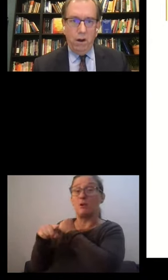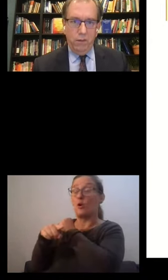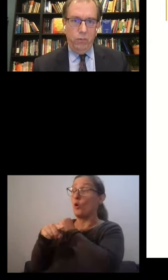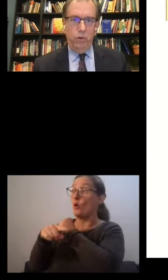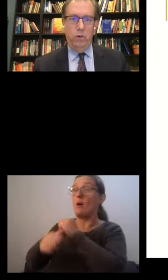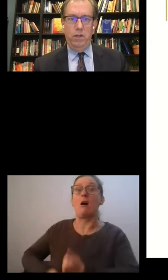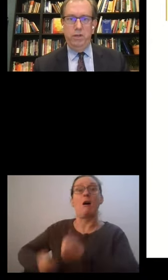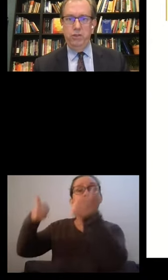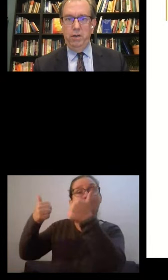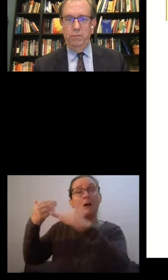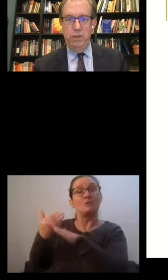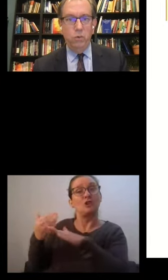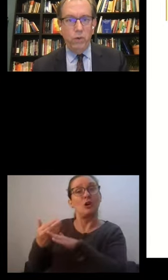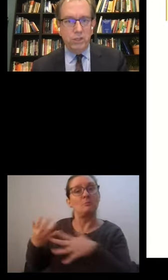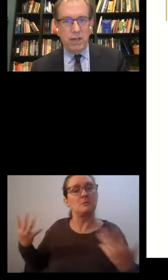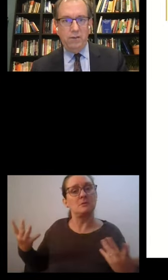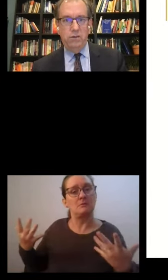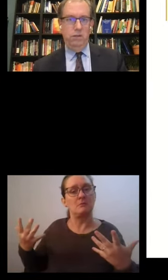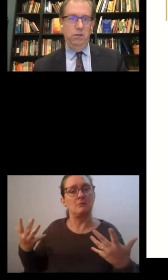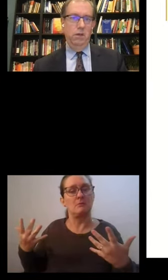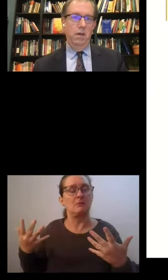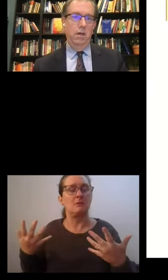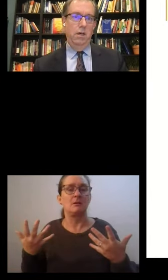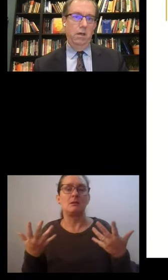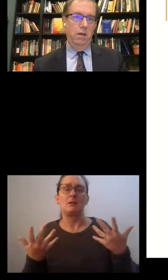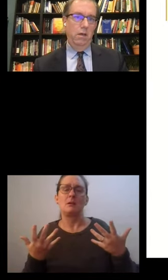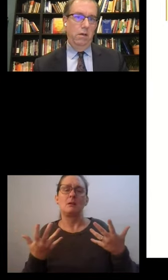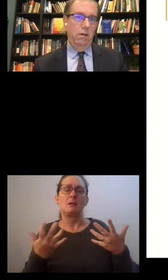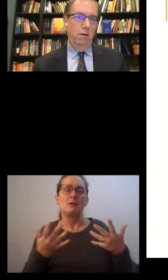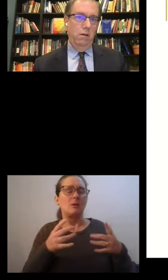Where are the poor quality jobs in which sectors?